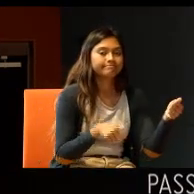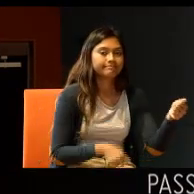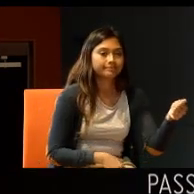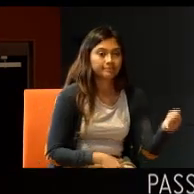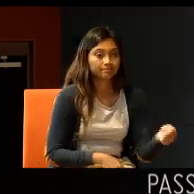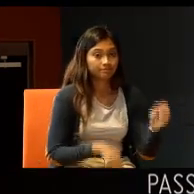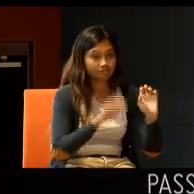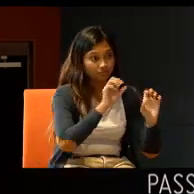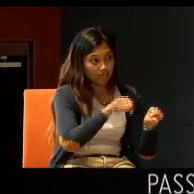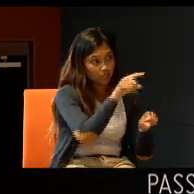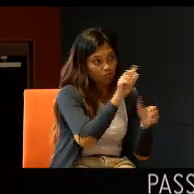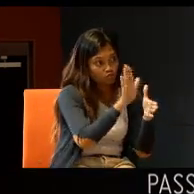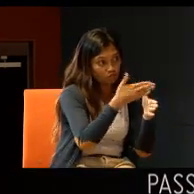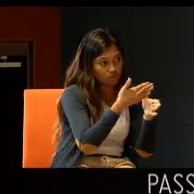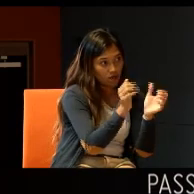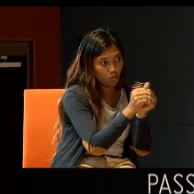can you share with us,